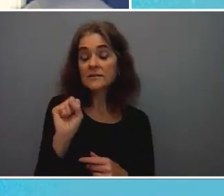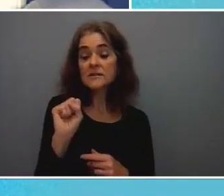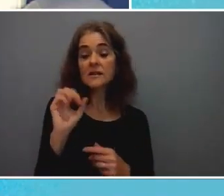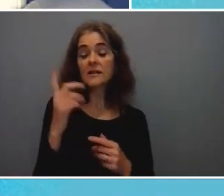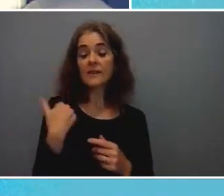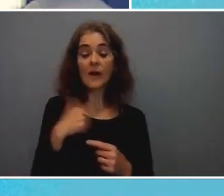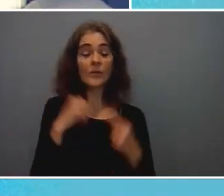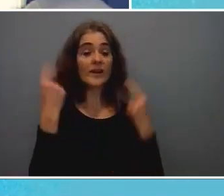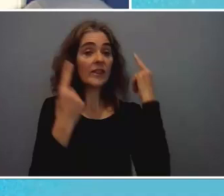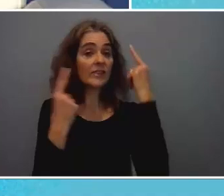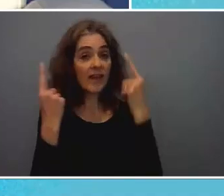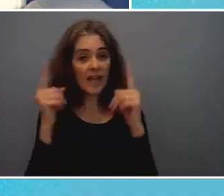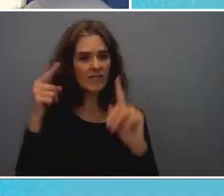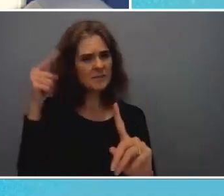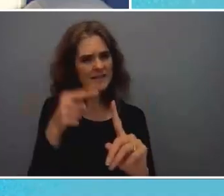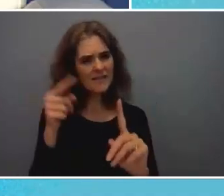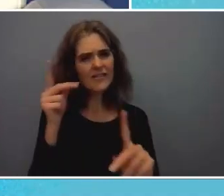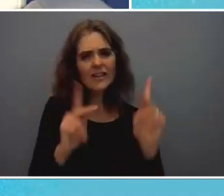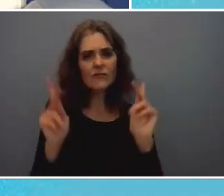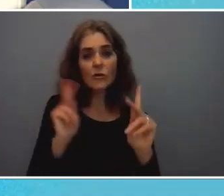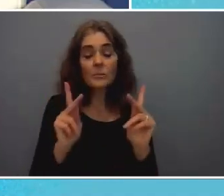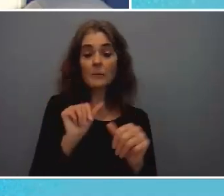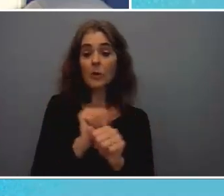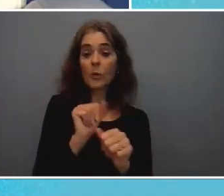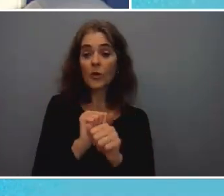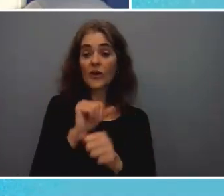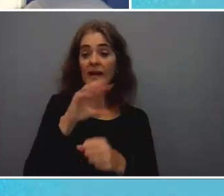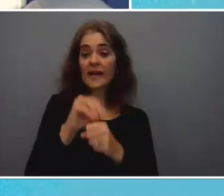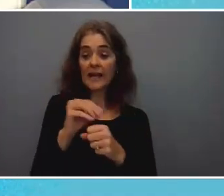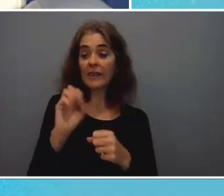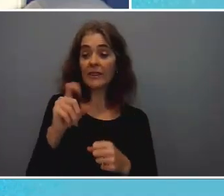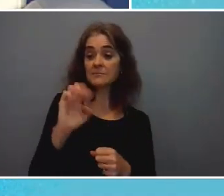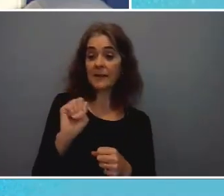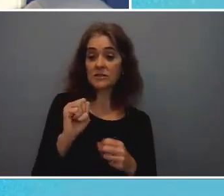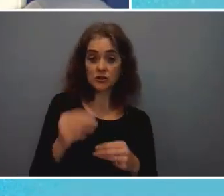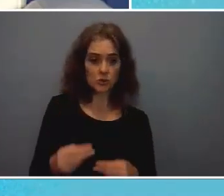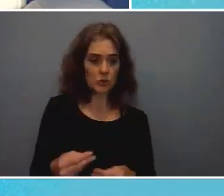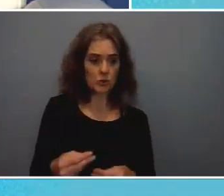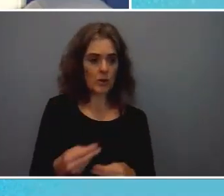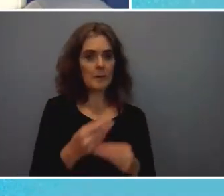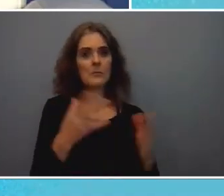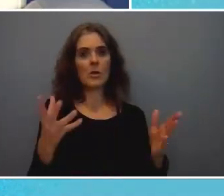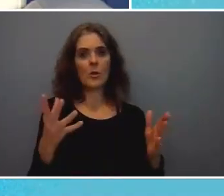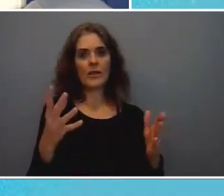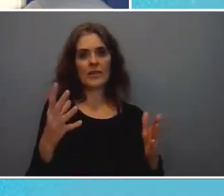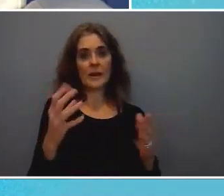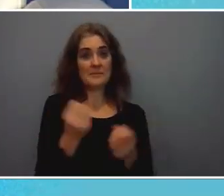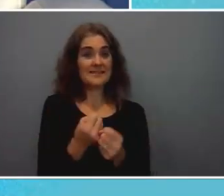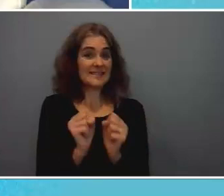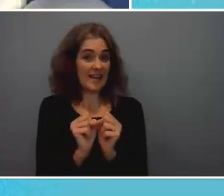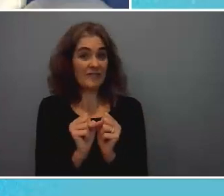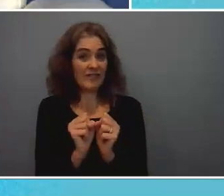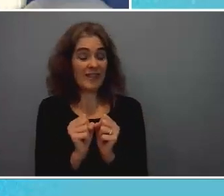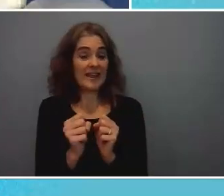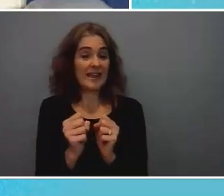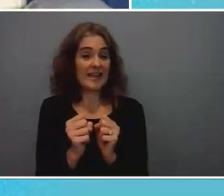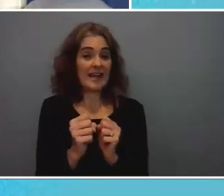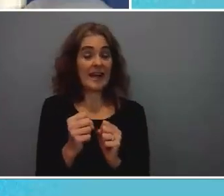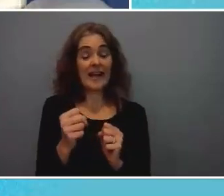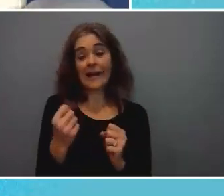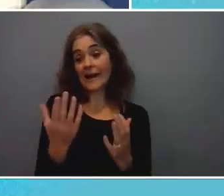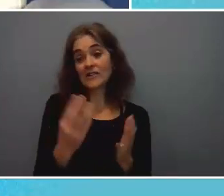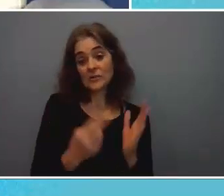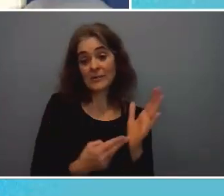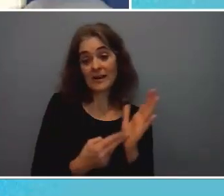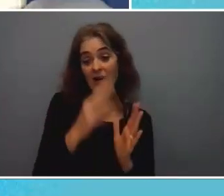those who are working in the space to deploy them safely and um frankly in a way that does give agency to people to